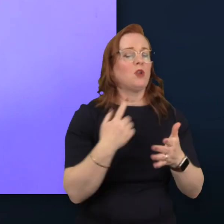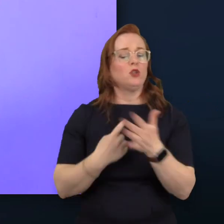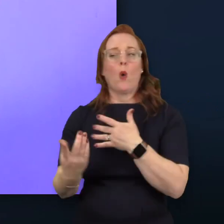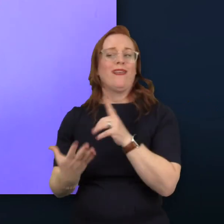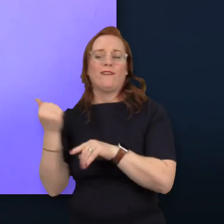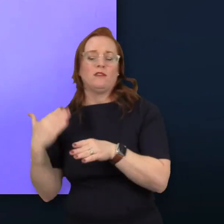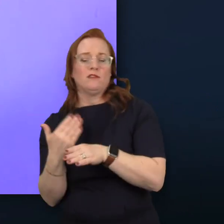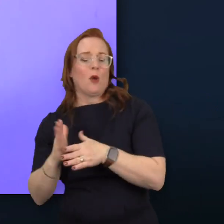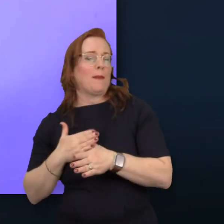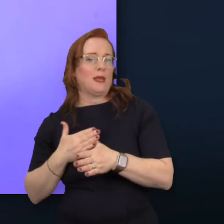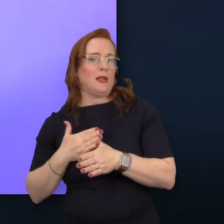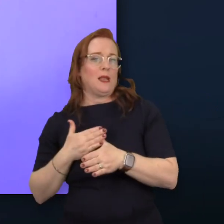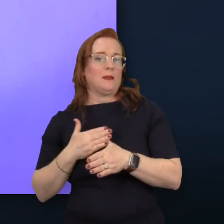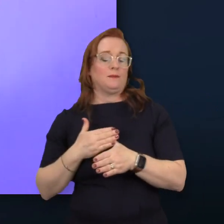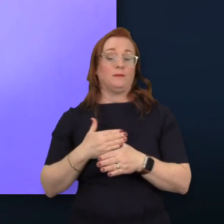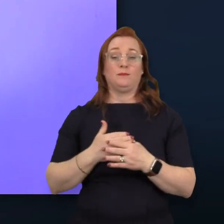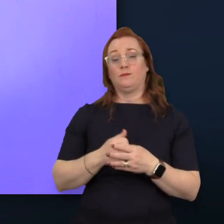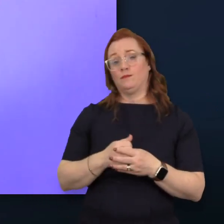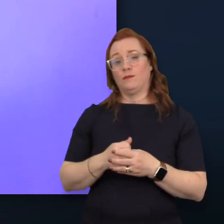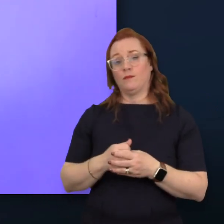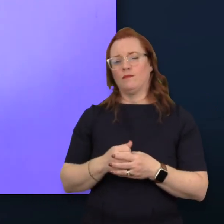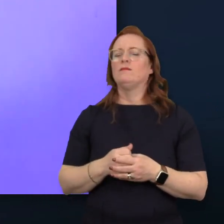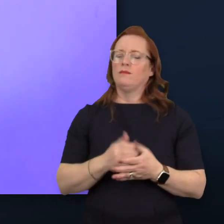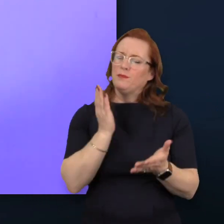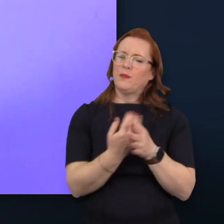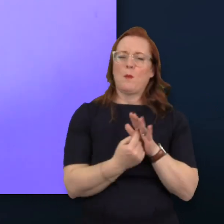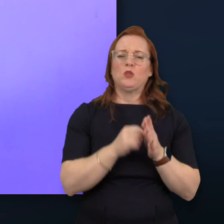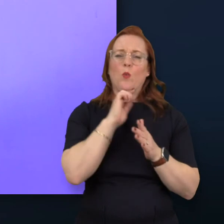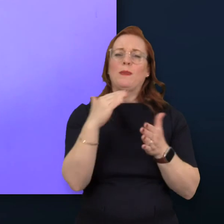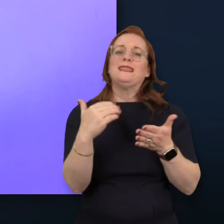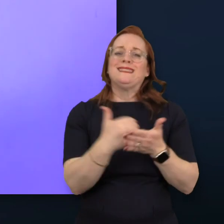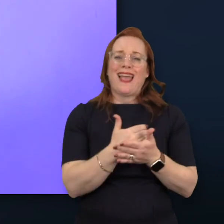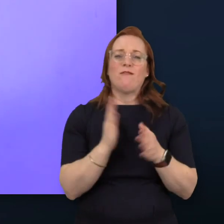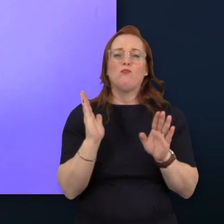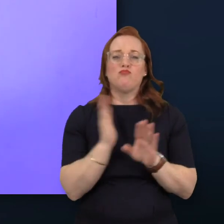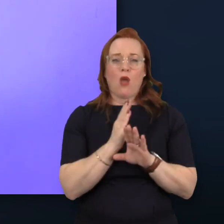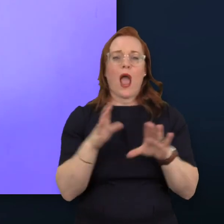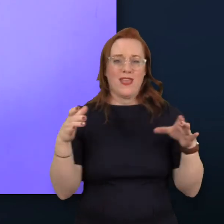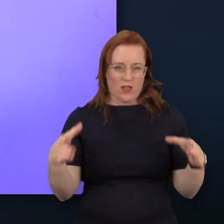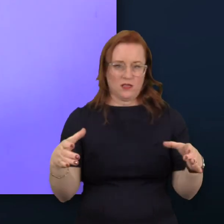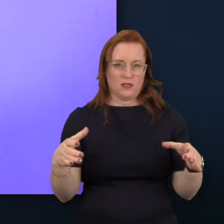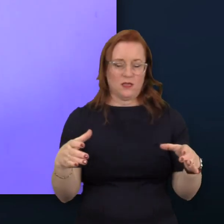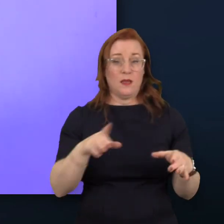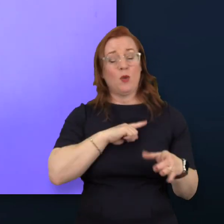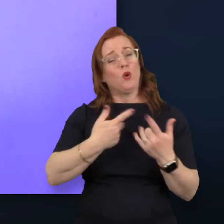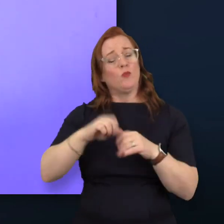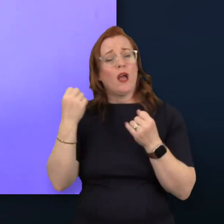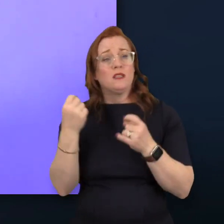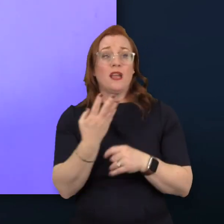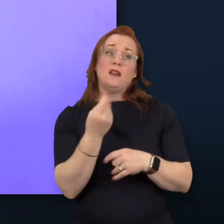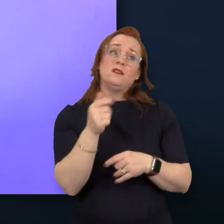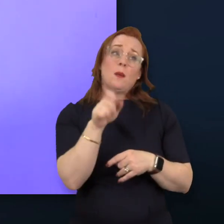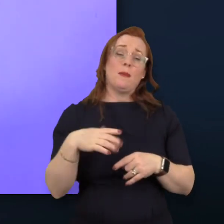of it and crucially in a safe and private because we understand people who mask